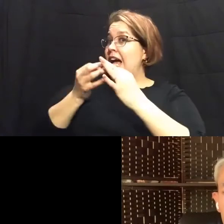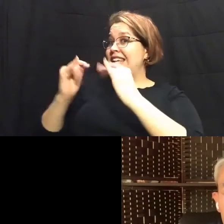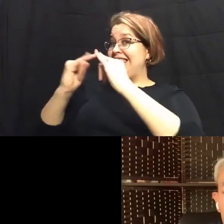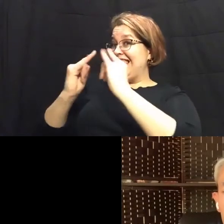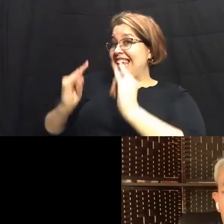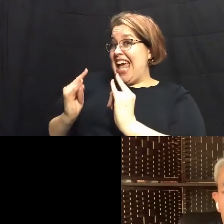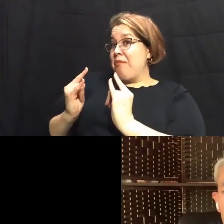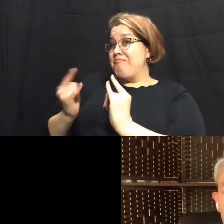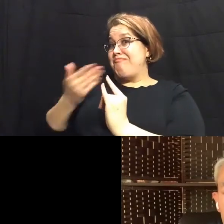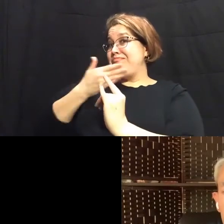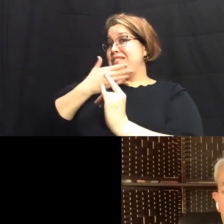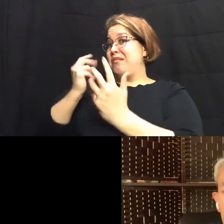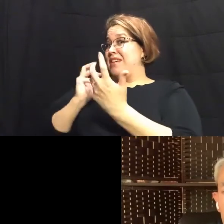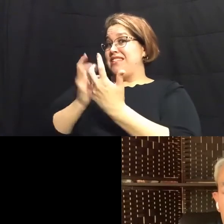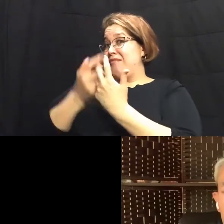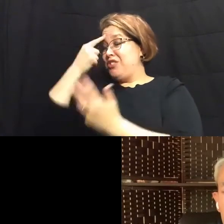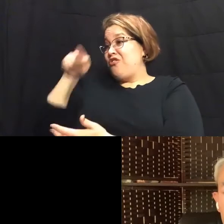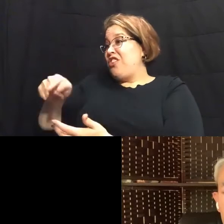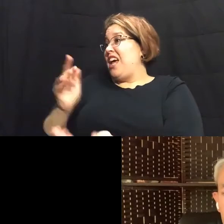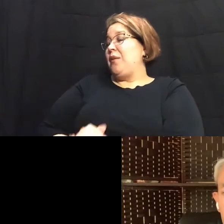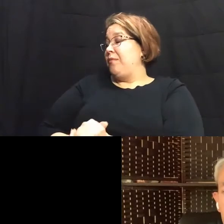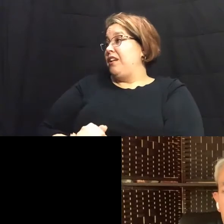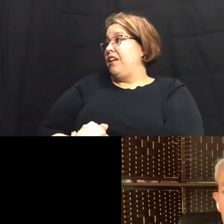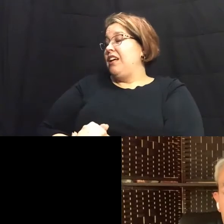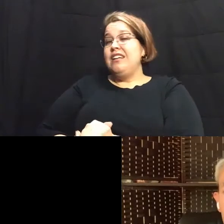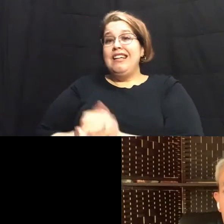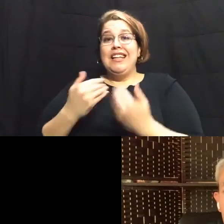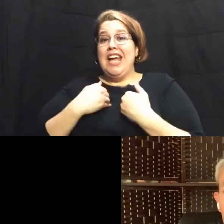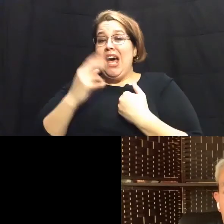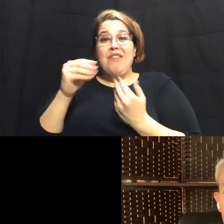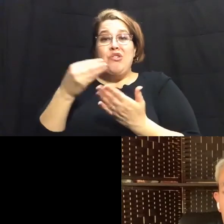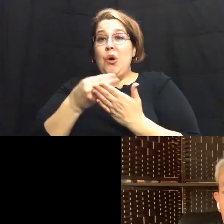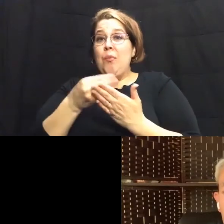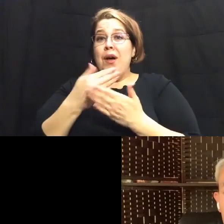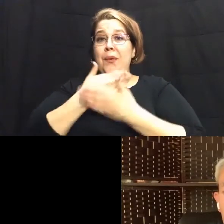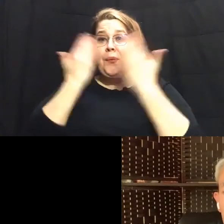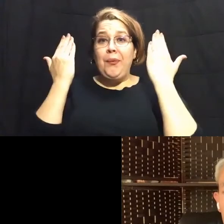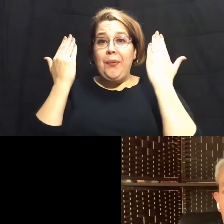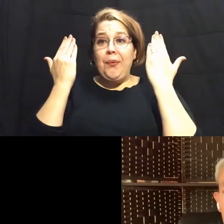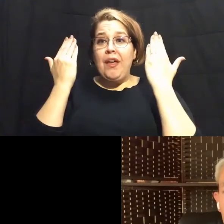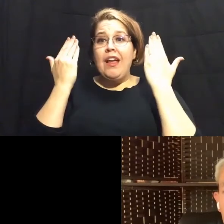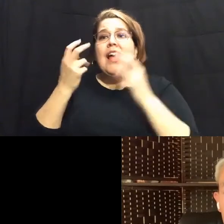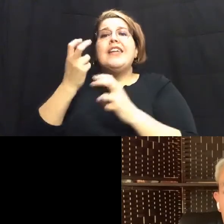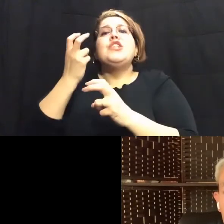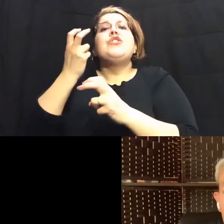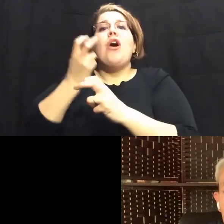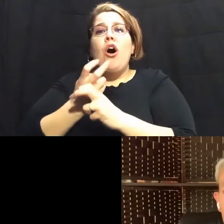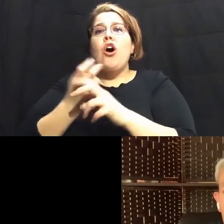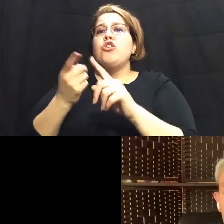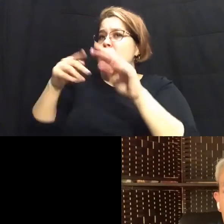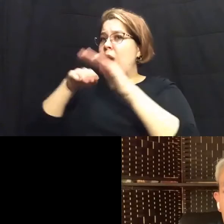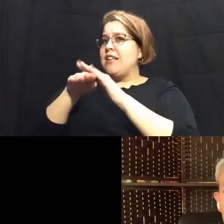is the best option for them um they have no money and um it's hard to get into affordable